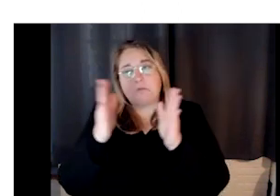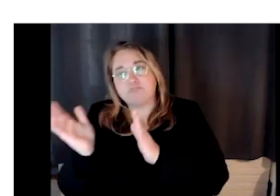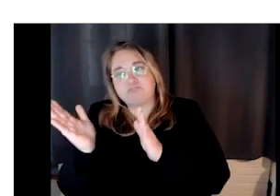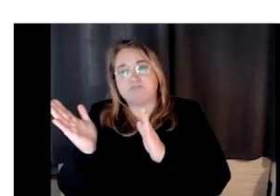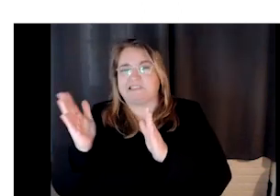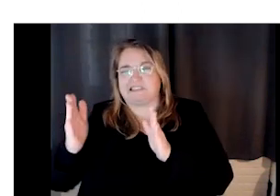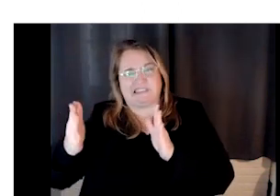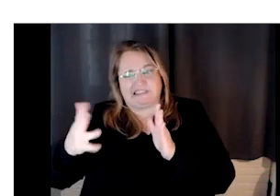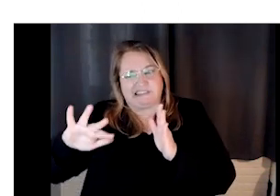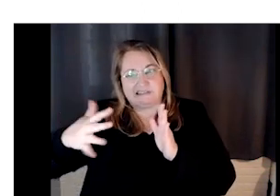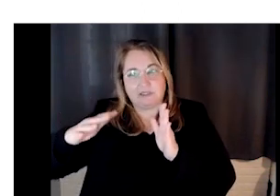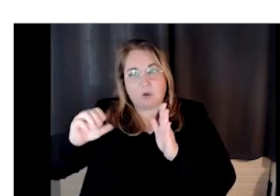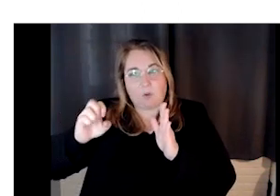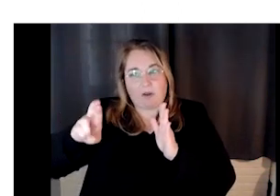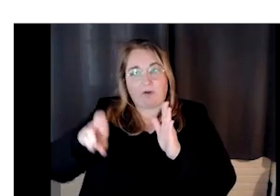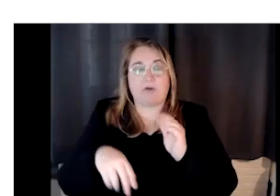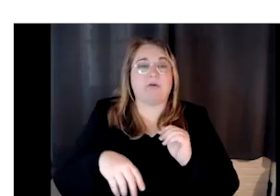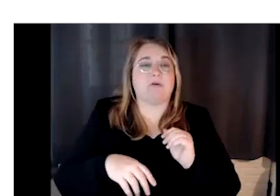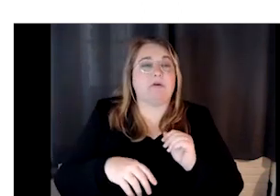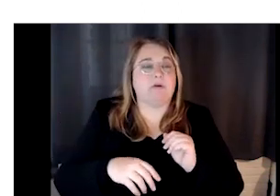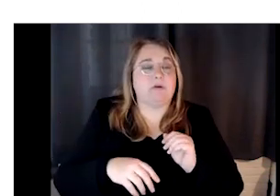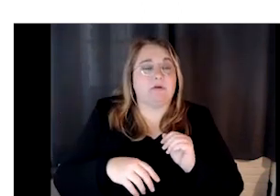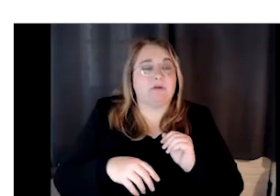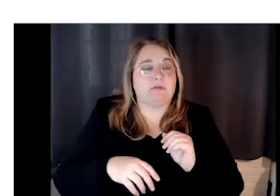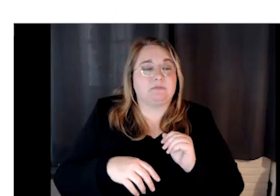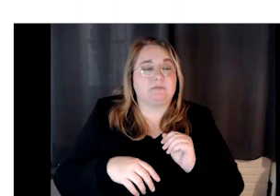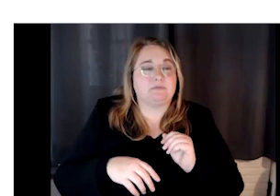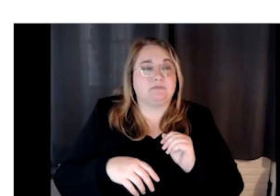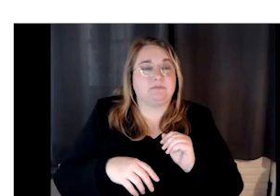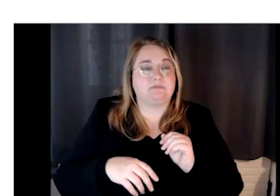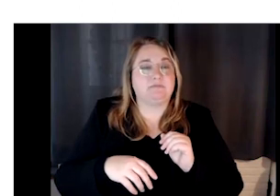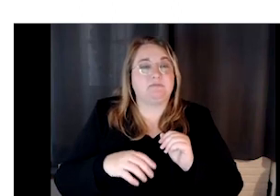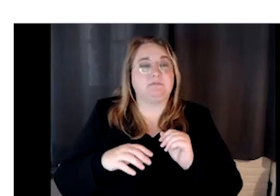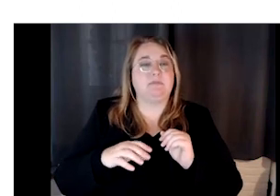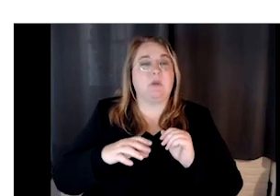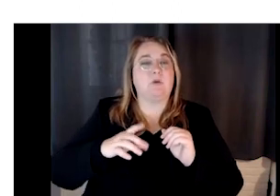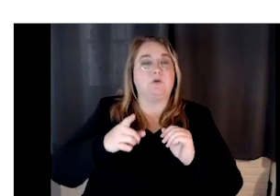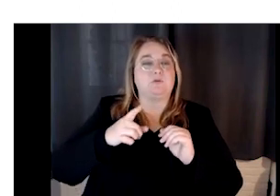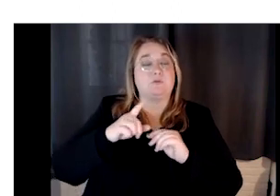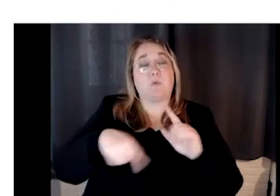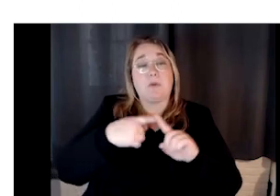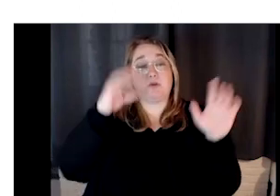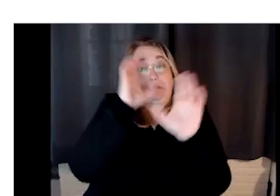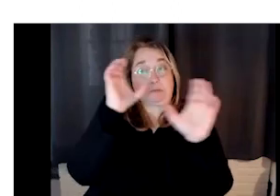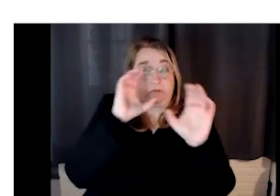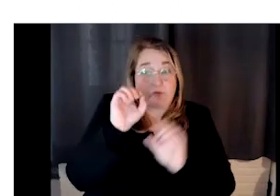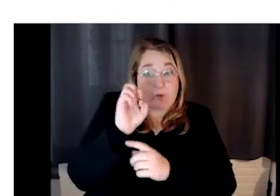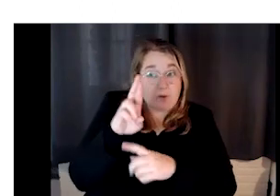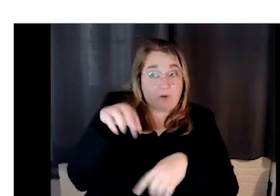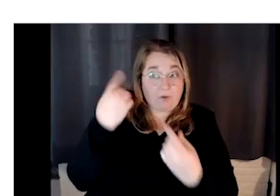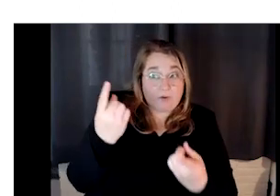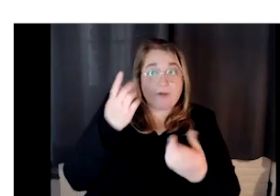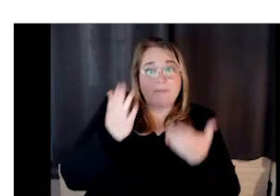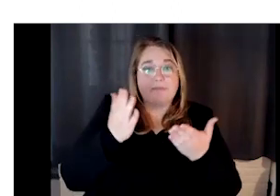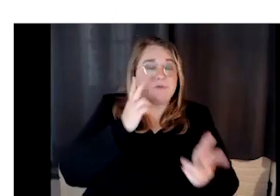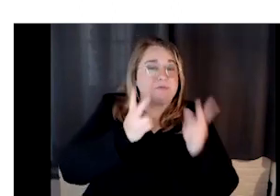all the licenses and what they actually mean. You, in, in searching for OER, you may have ran across, um, uh, resources